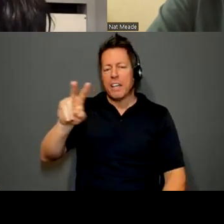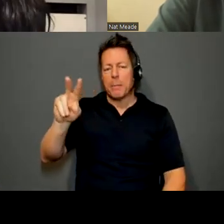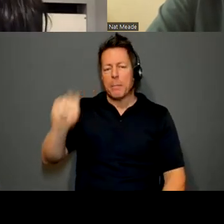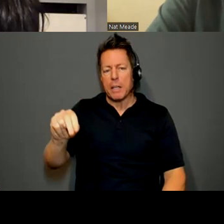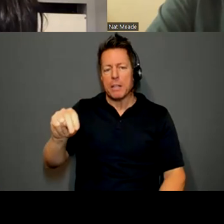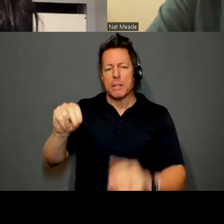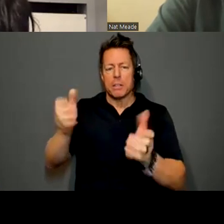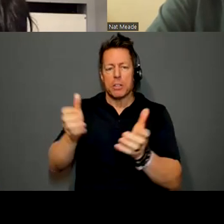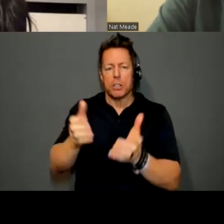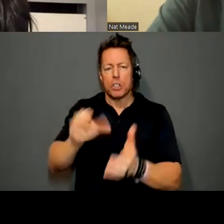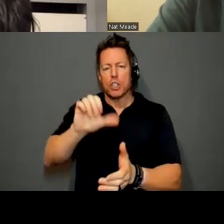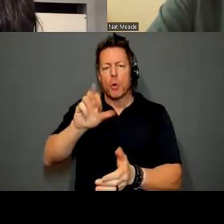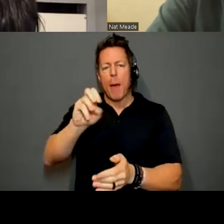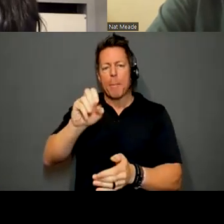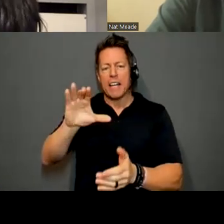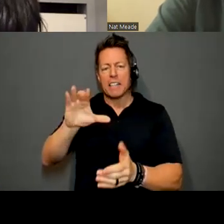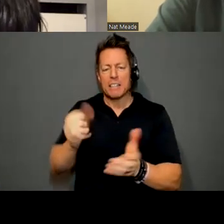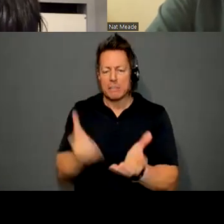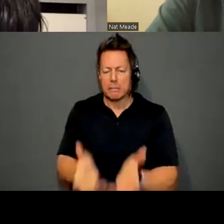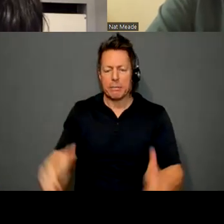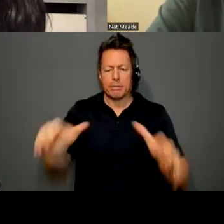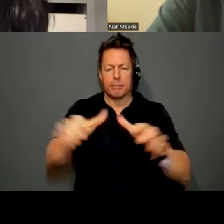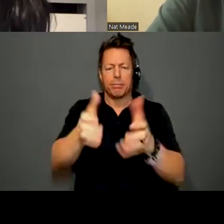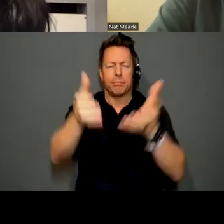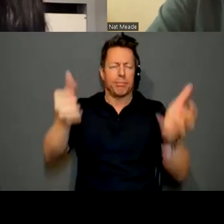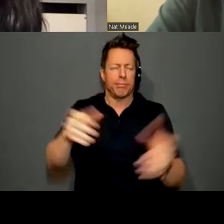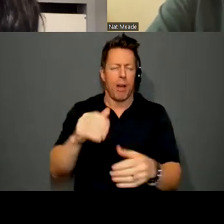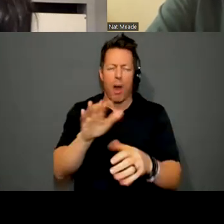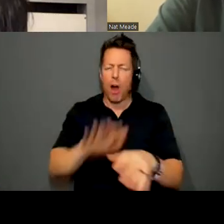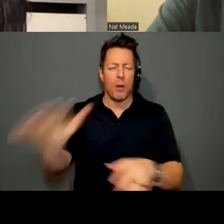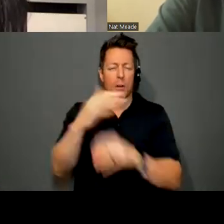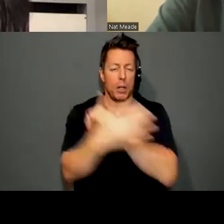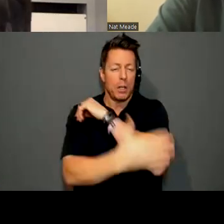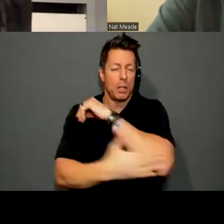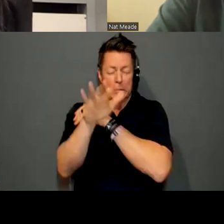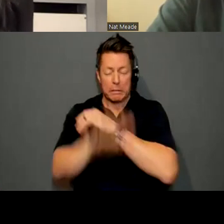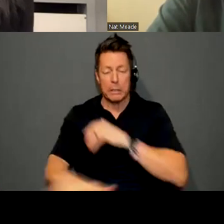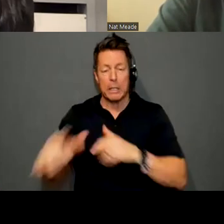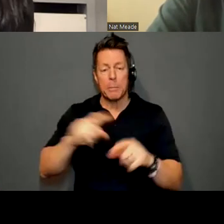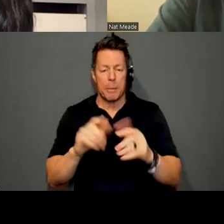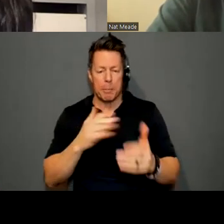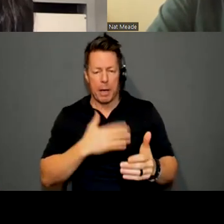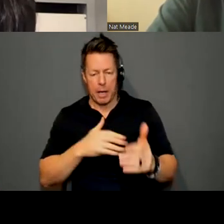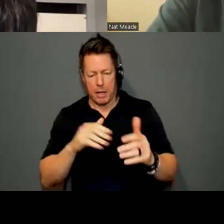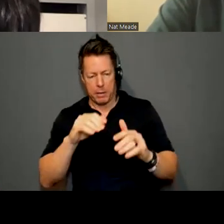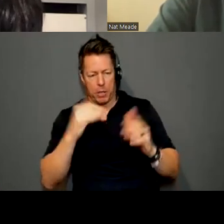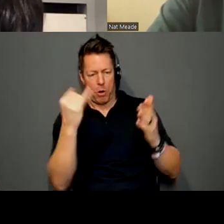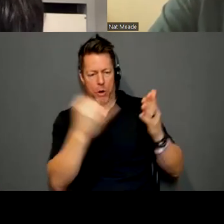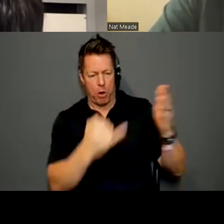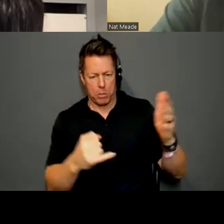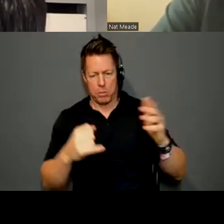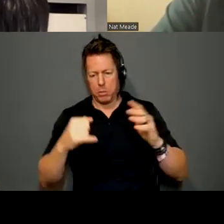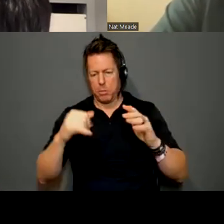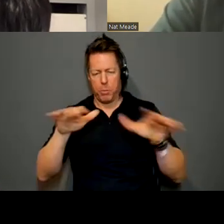from museum collections all over the country. But when it comes to my installation work, performance, all of